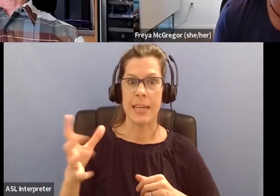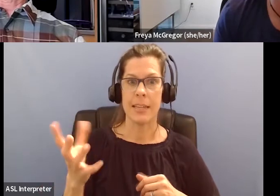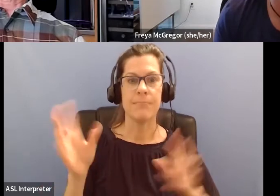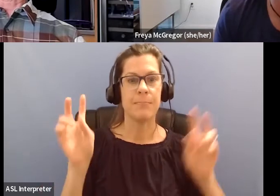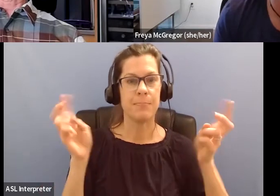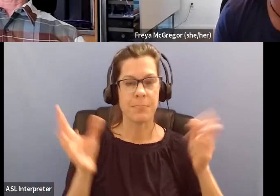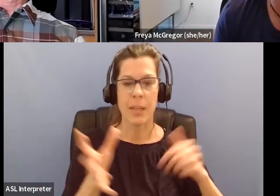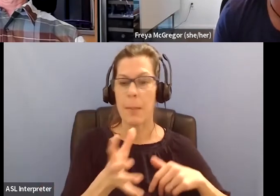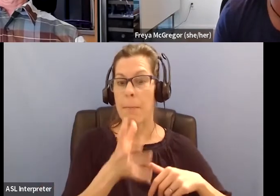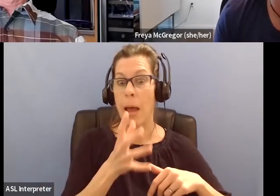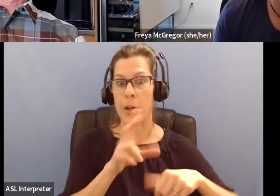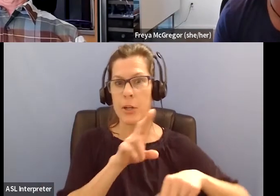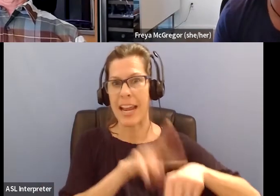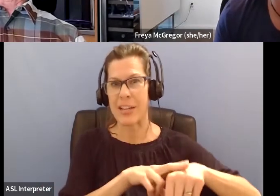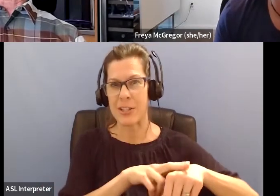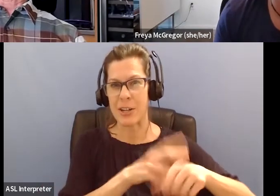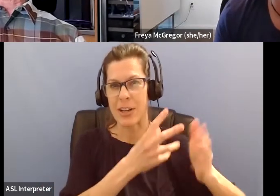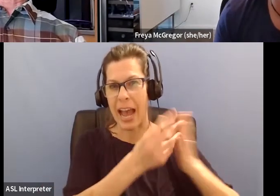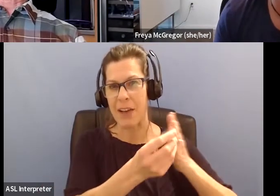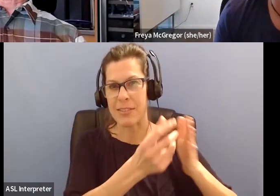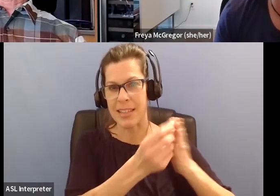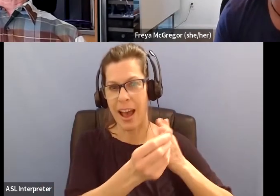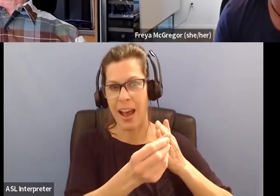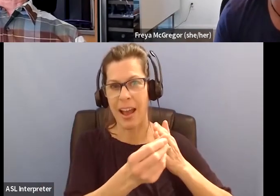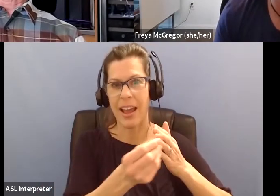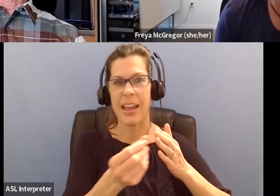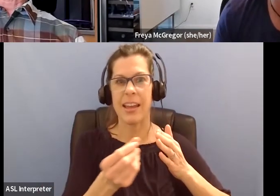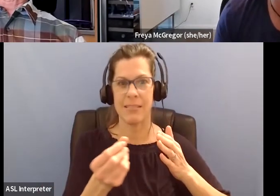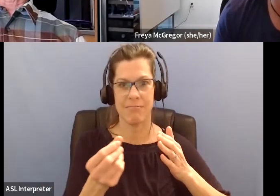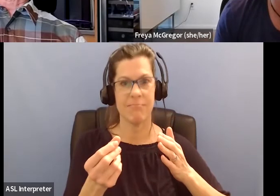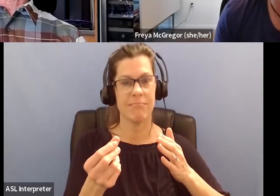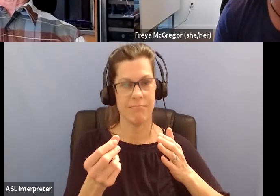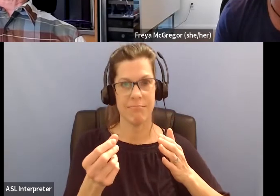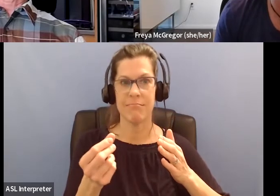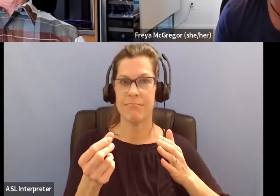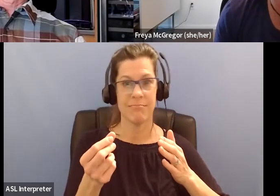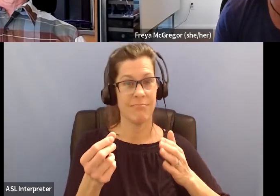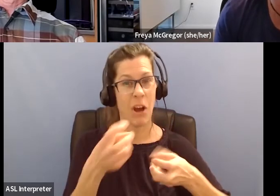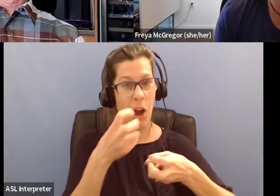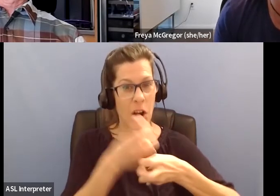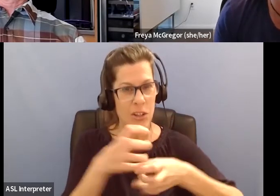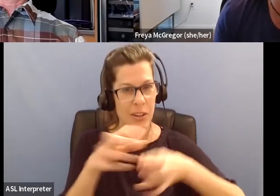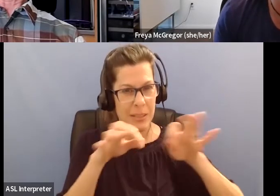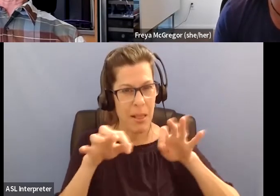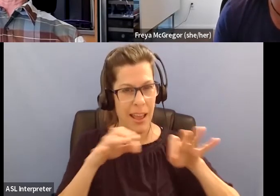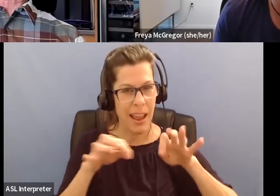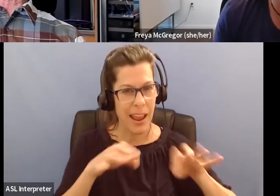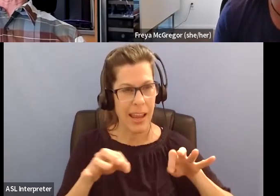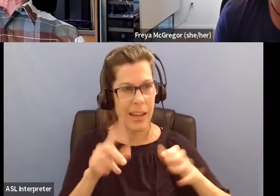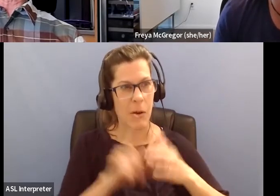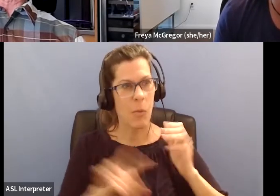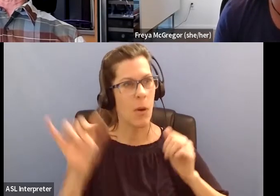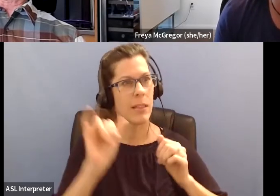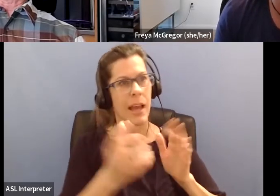for whatever that's very difficult to put into words that nature gives to us, I've got wild